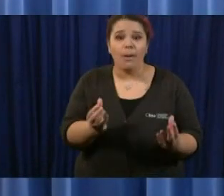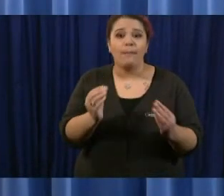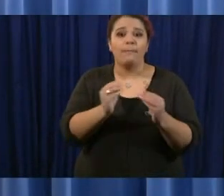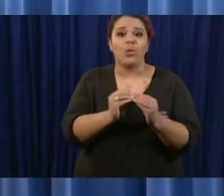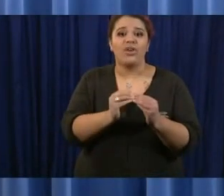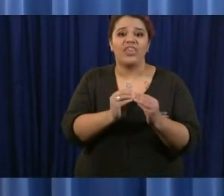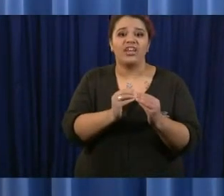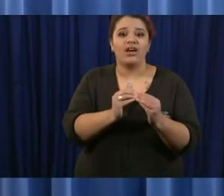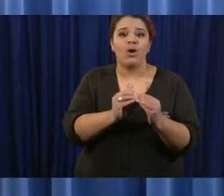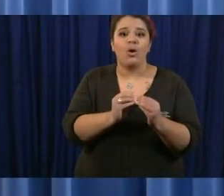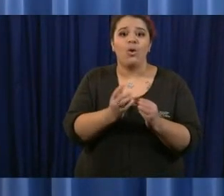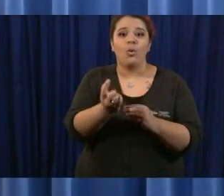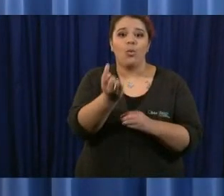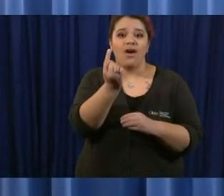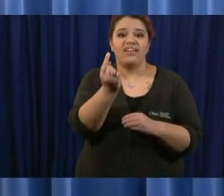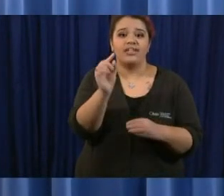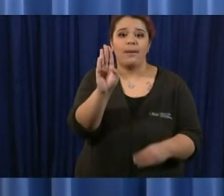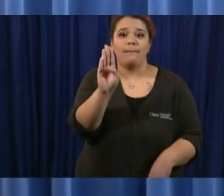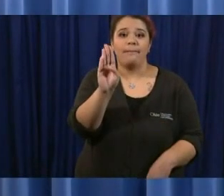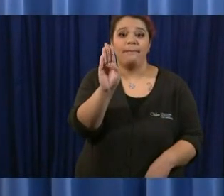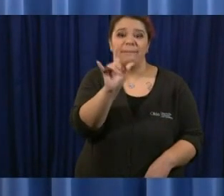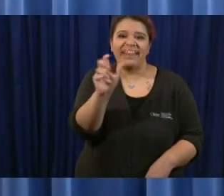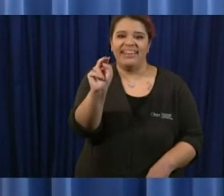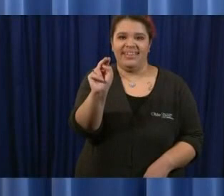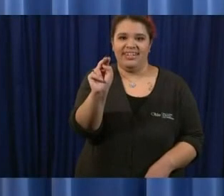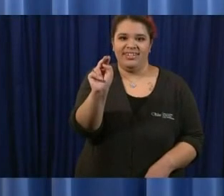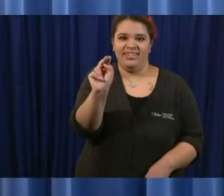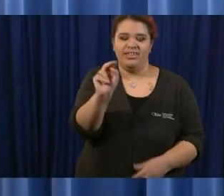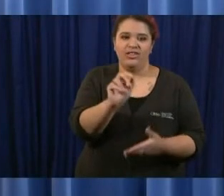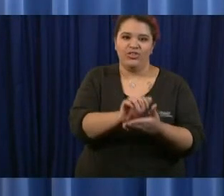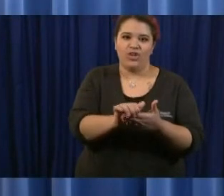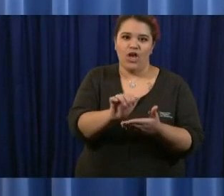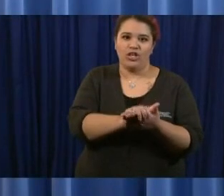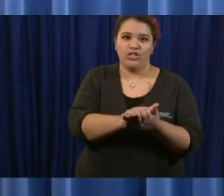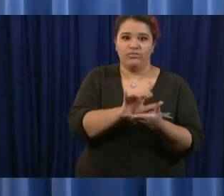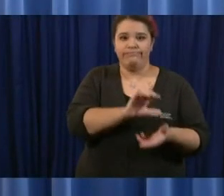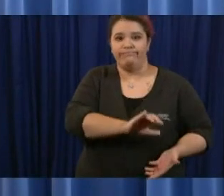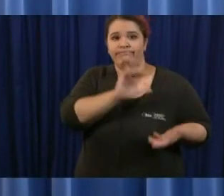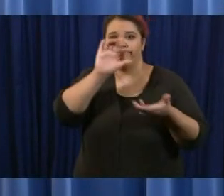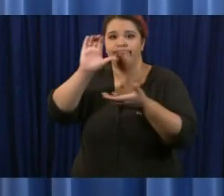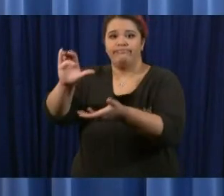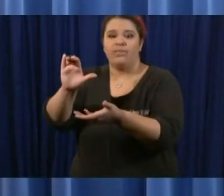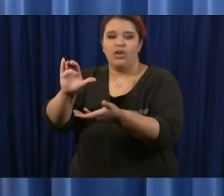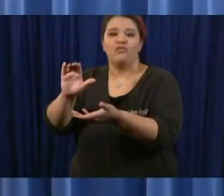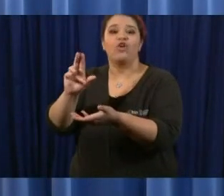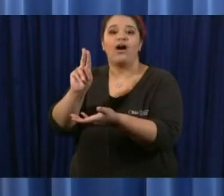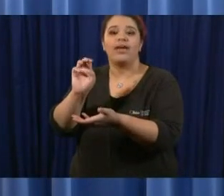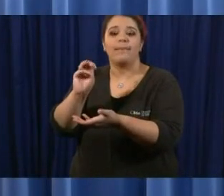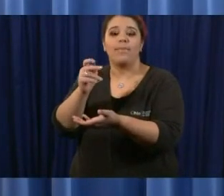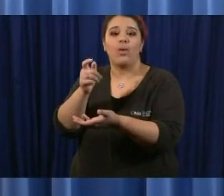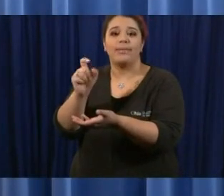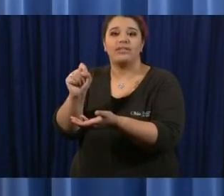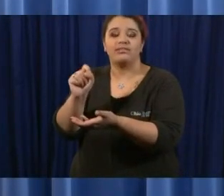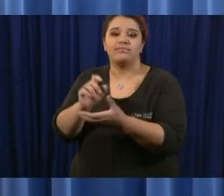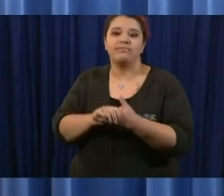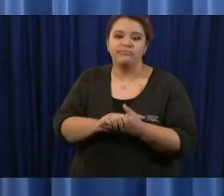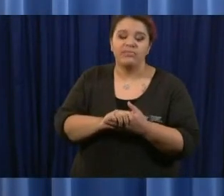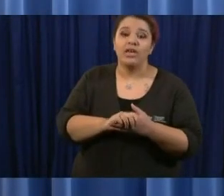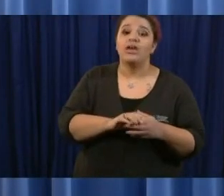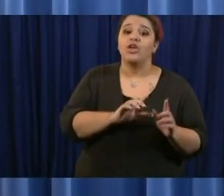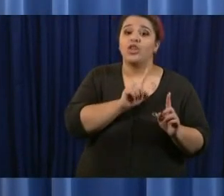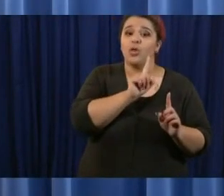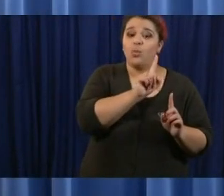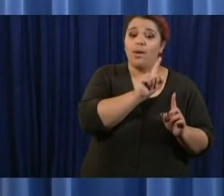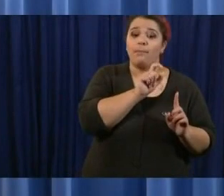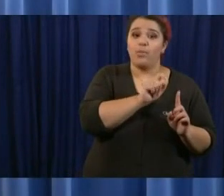unemployment uh the lieutenant governor has said that the 1.7 billion i believe in the rainy day fund we